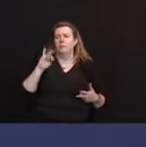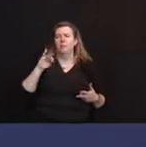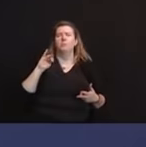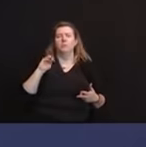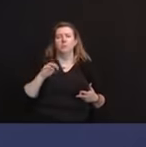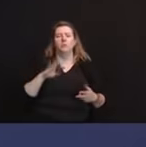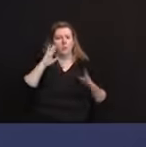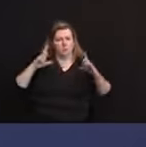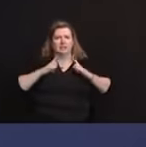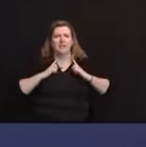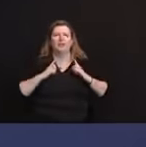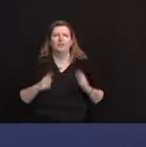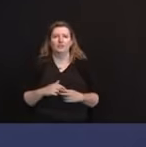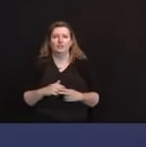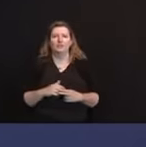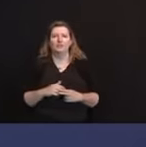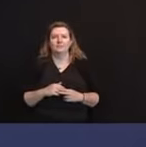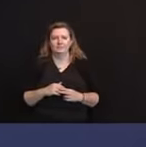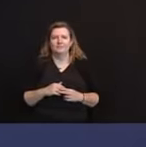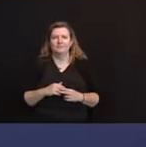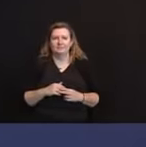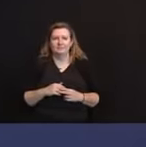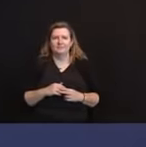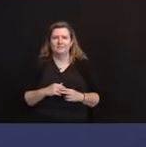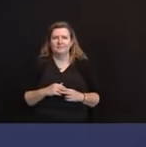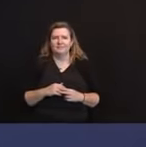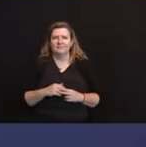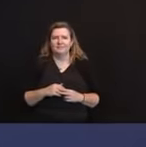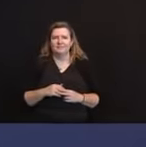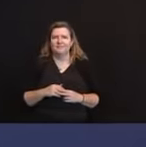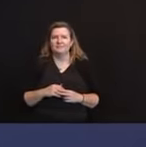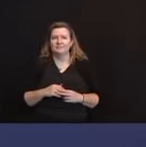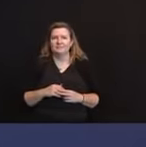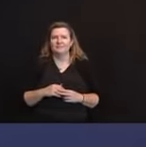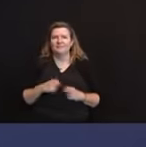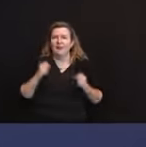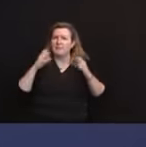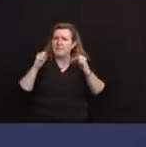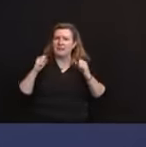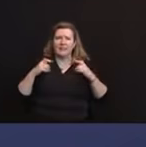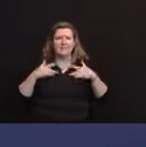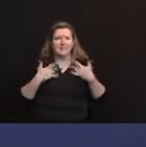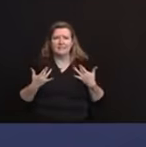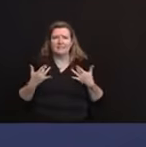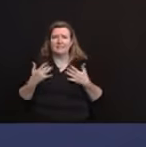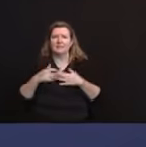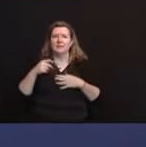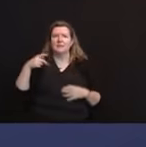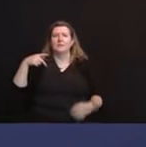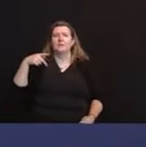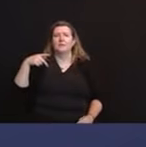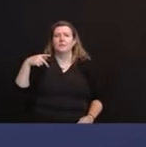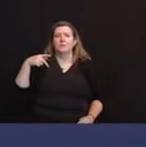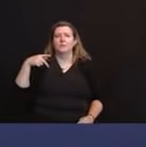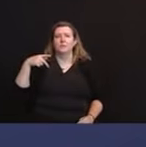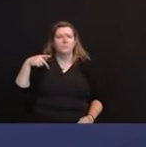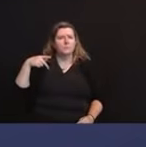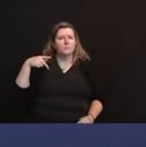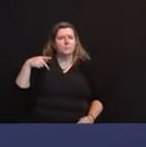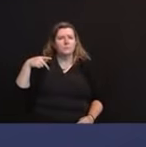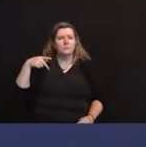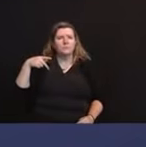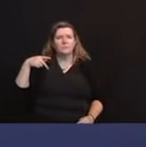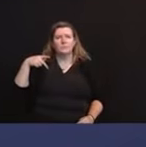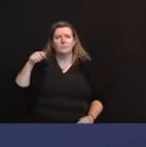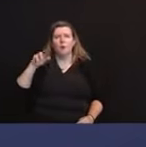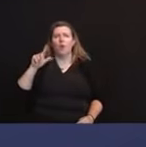remarkable event yesterday in Paulsboro where the offshore wind, not just the fact that we'll have clean energy coming from the offshore wind industry,